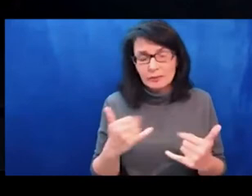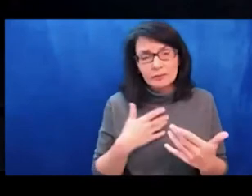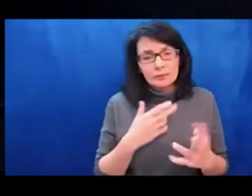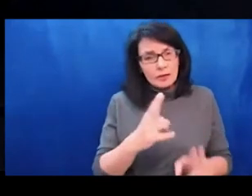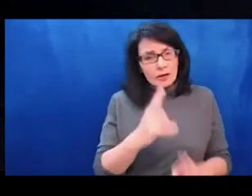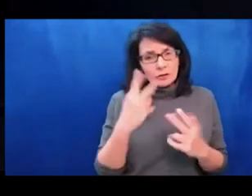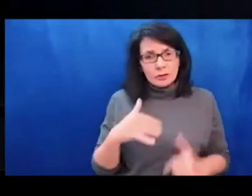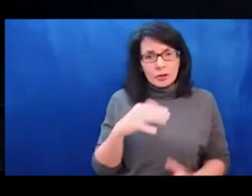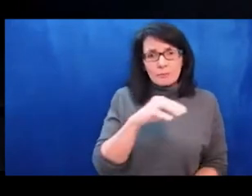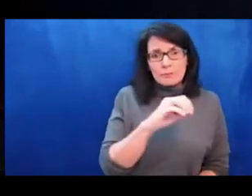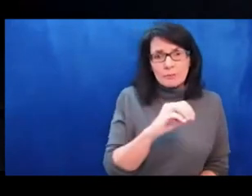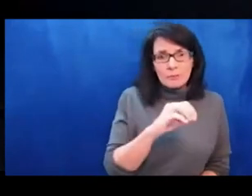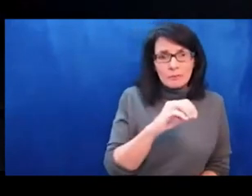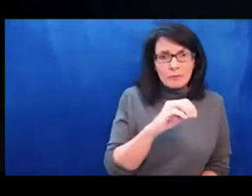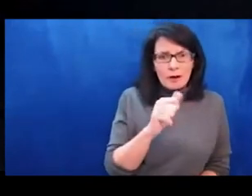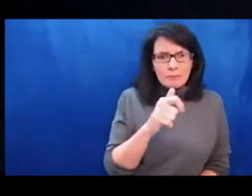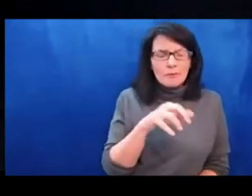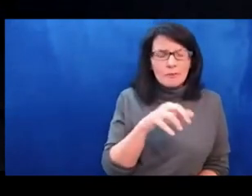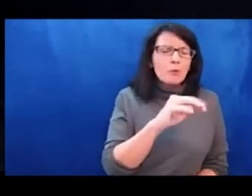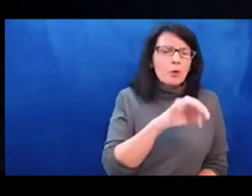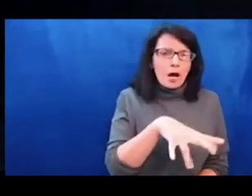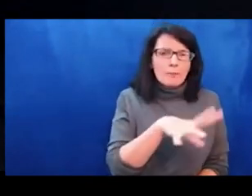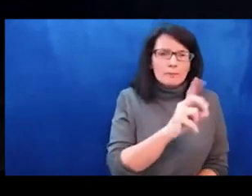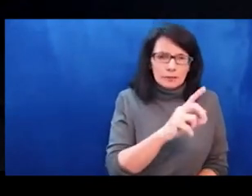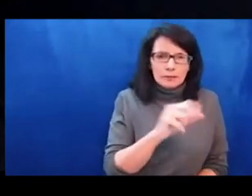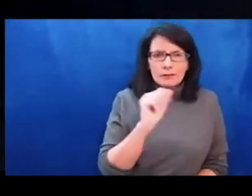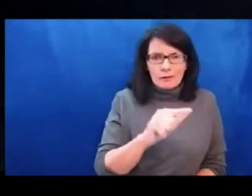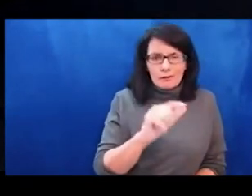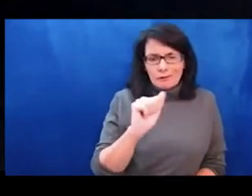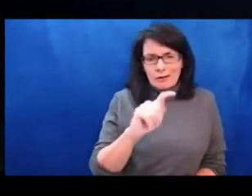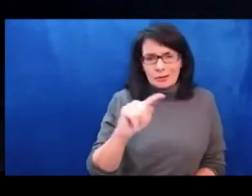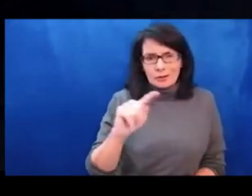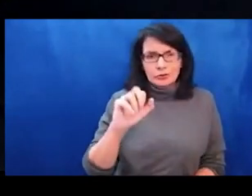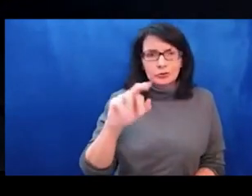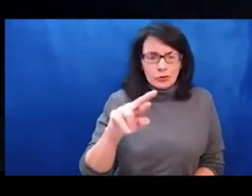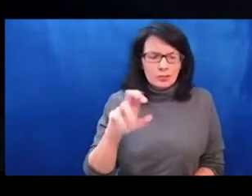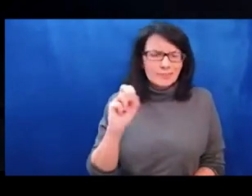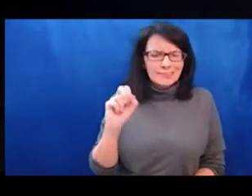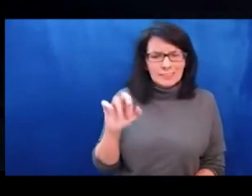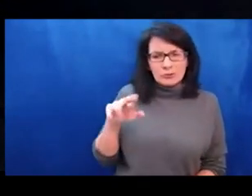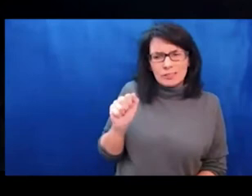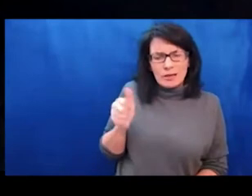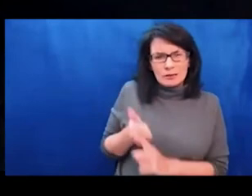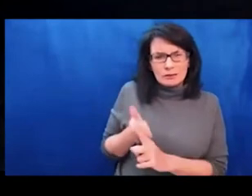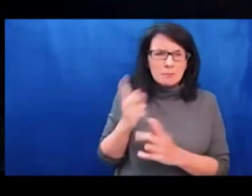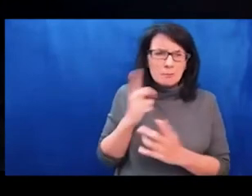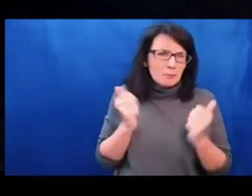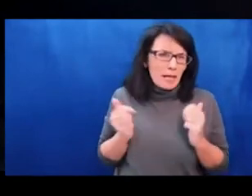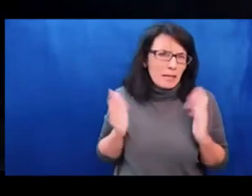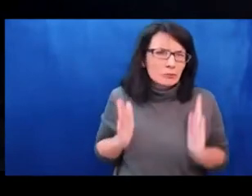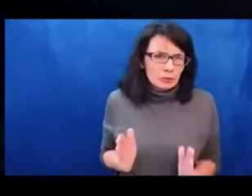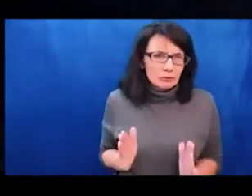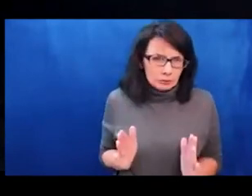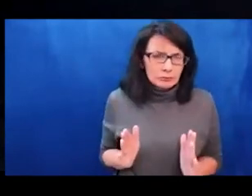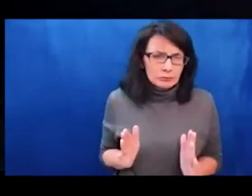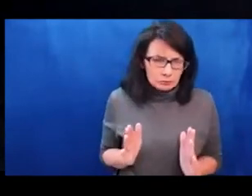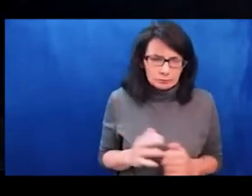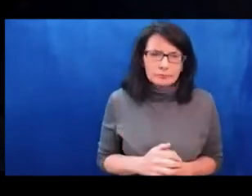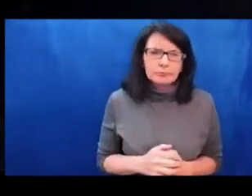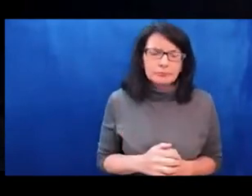new war waged by the same barbarians is to contain your anger and frustration and to somehow find a way to invent hope.